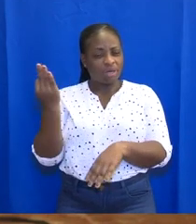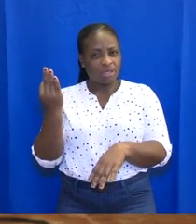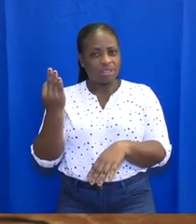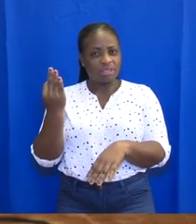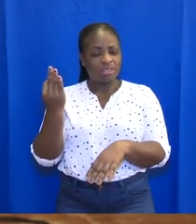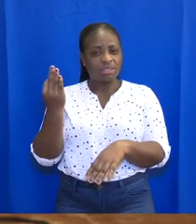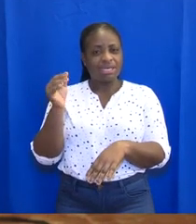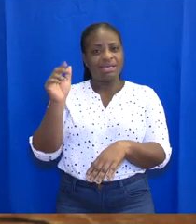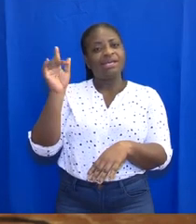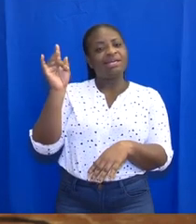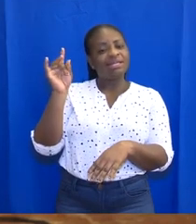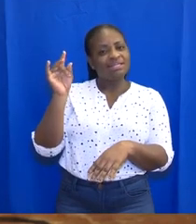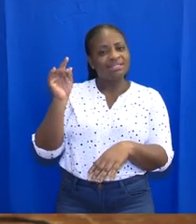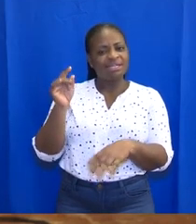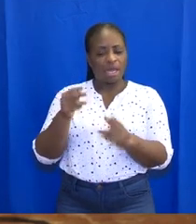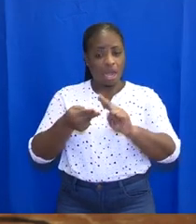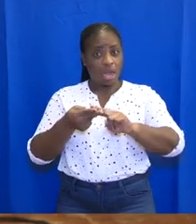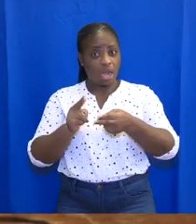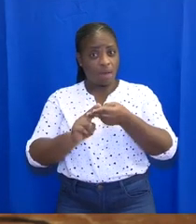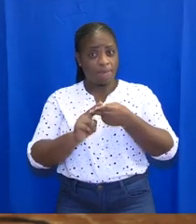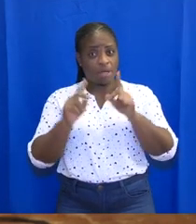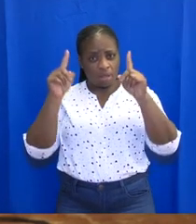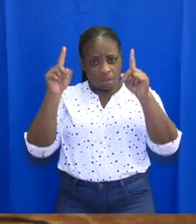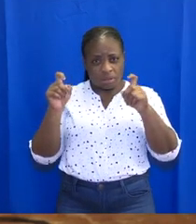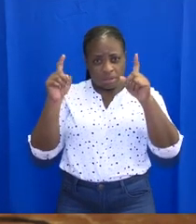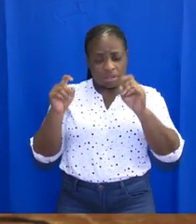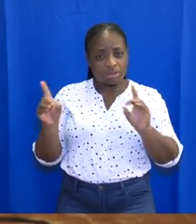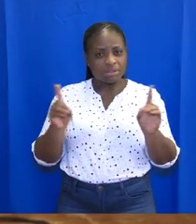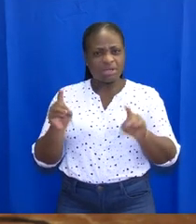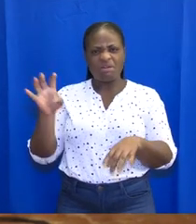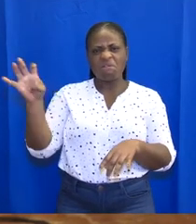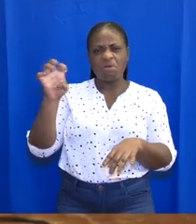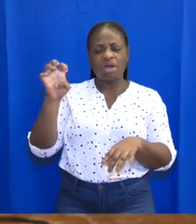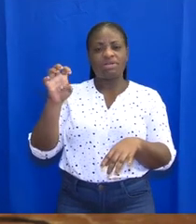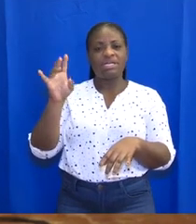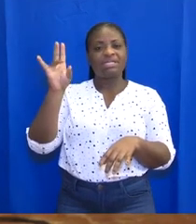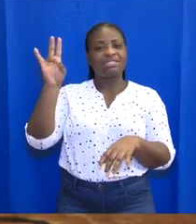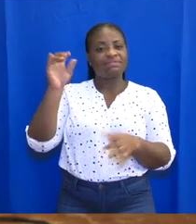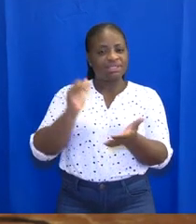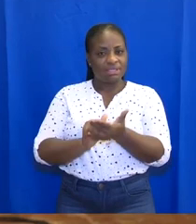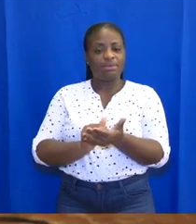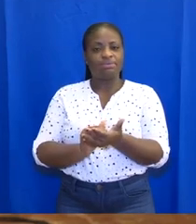2020, the total number of tests conducted is 470